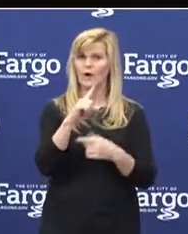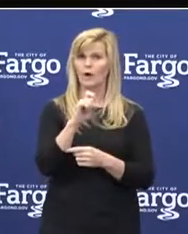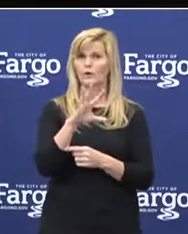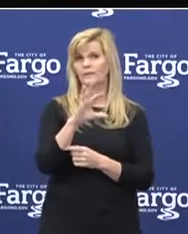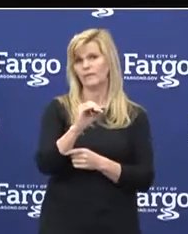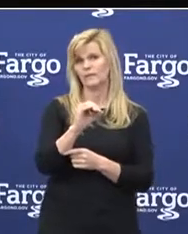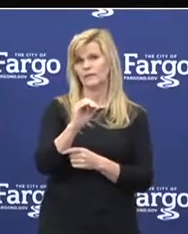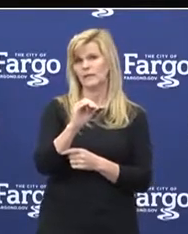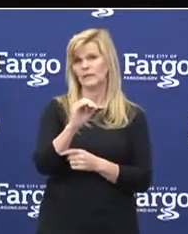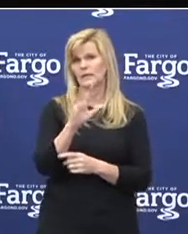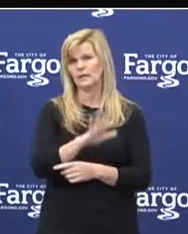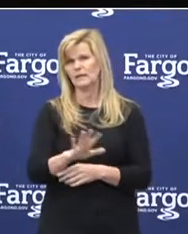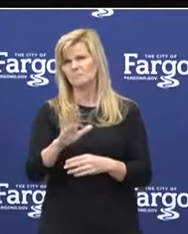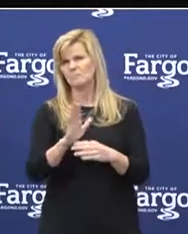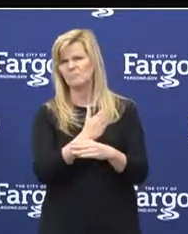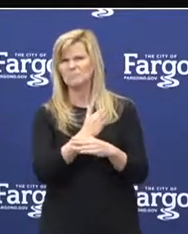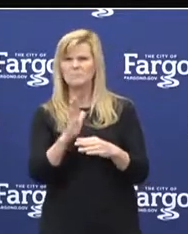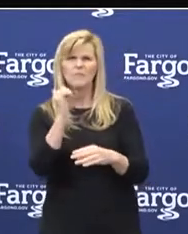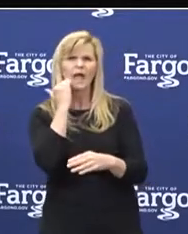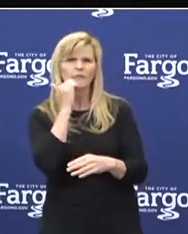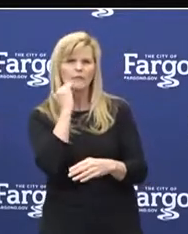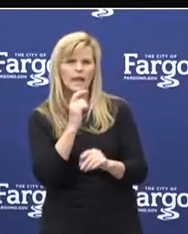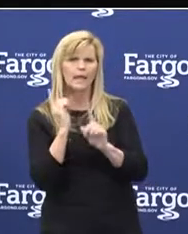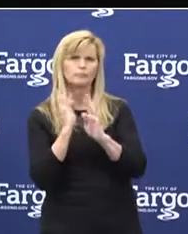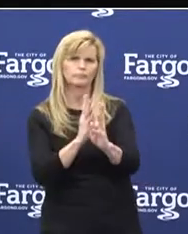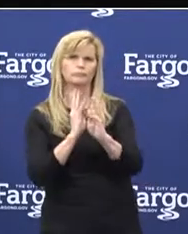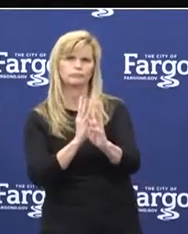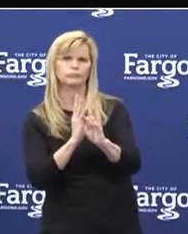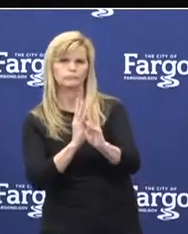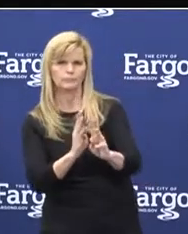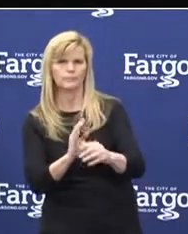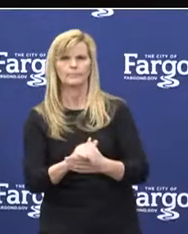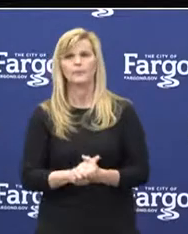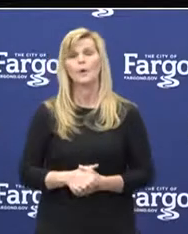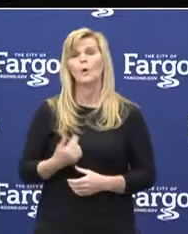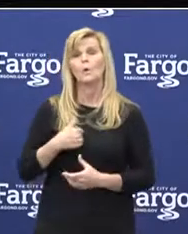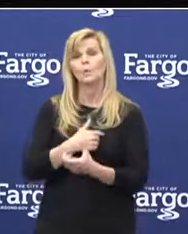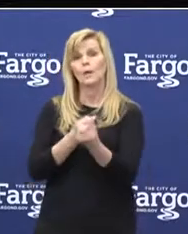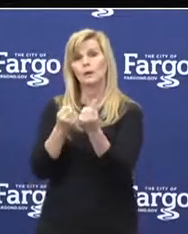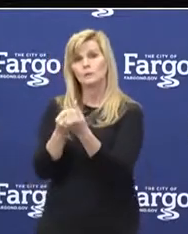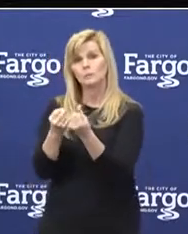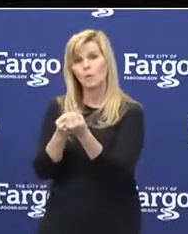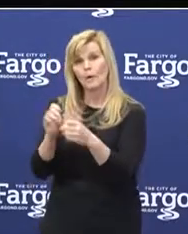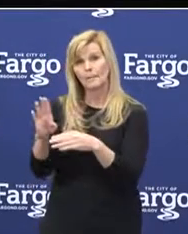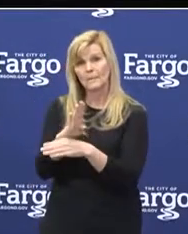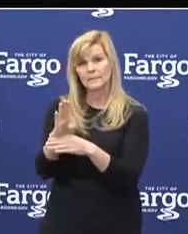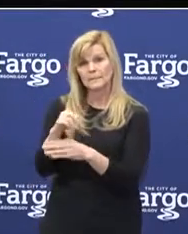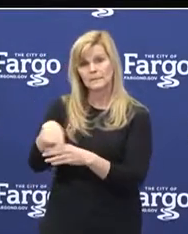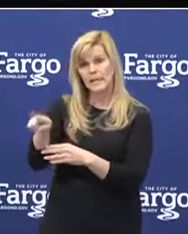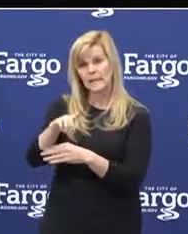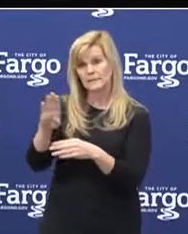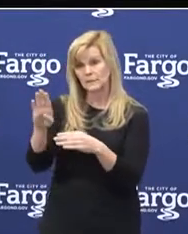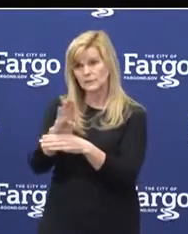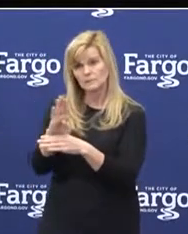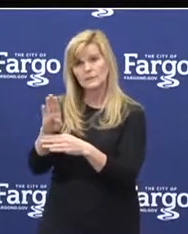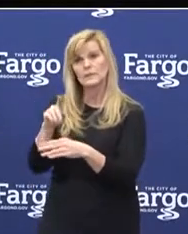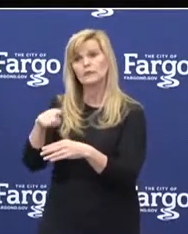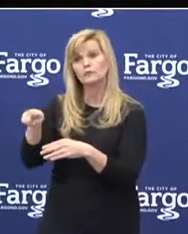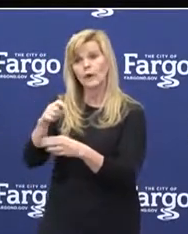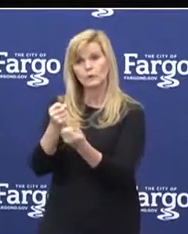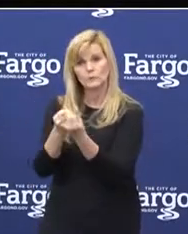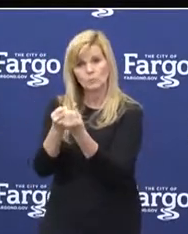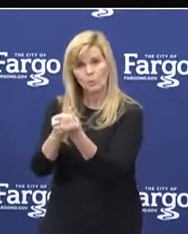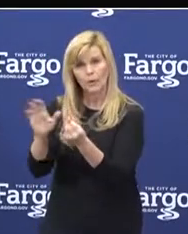or more appointments daily for them. We are supporting businesses as they continue to support their employees during the